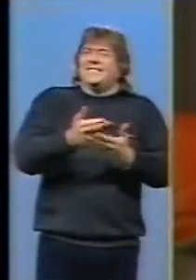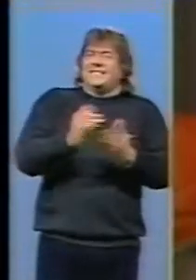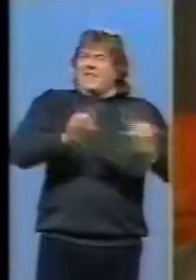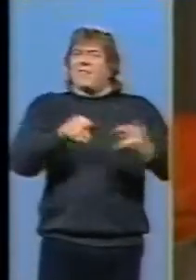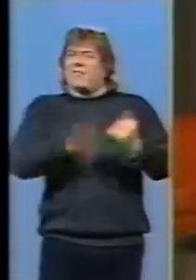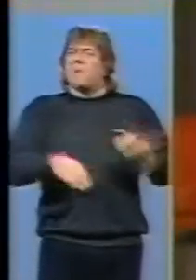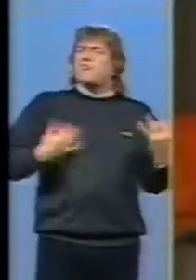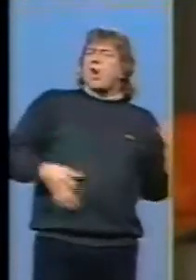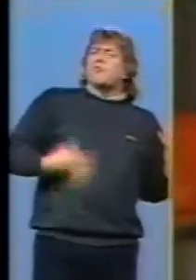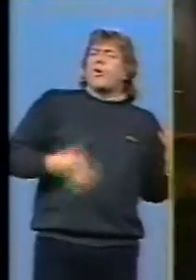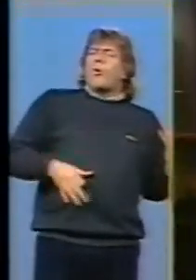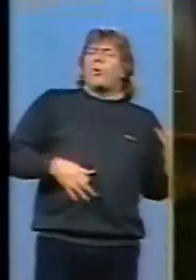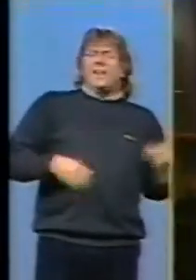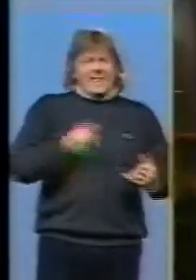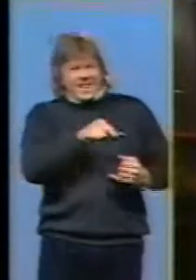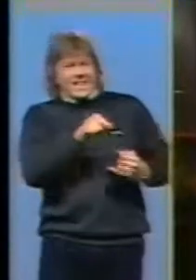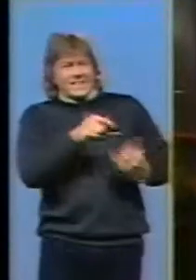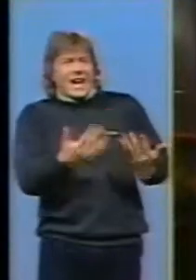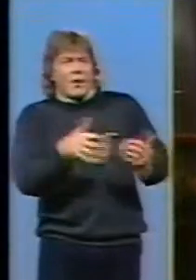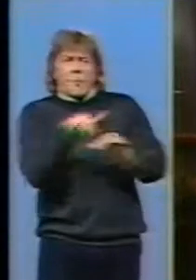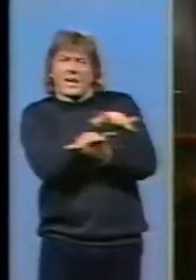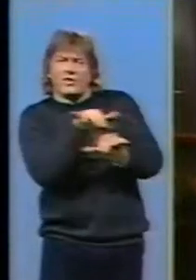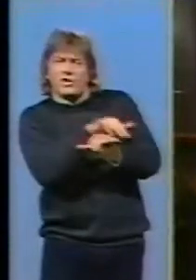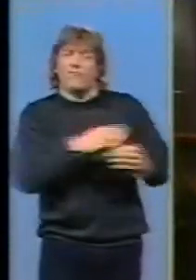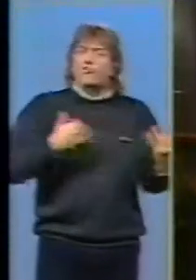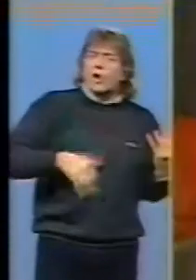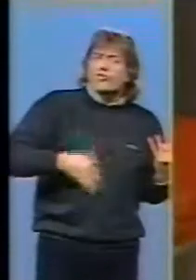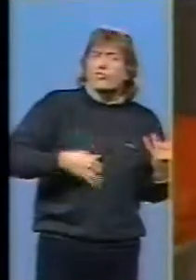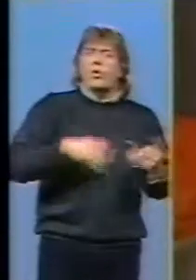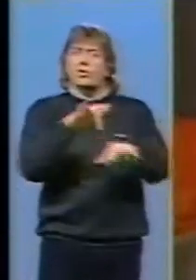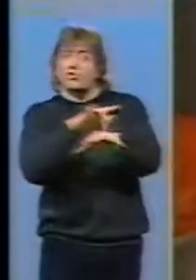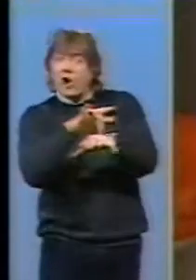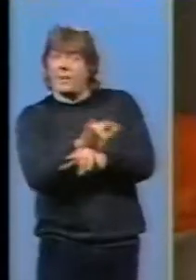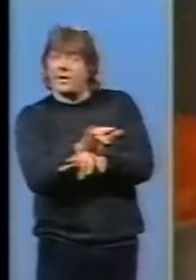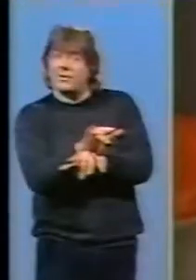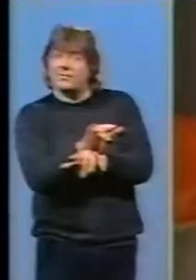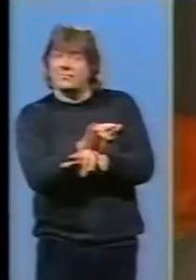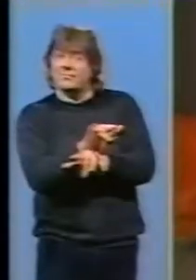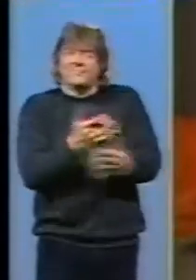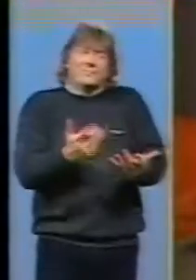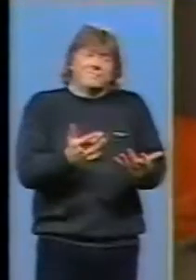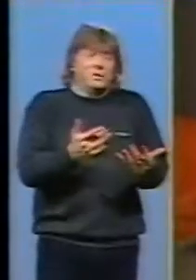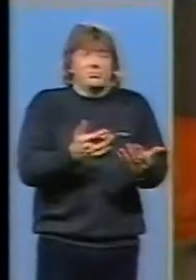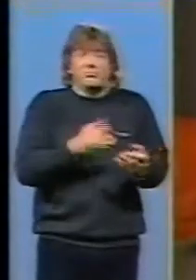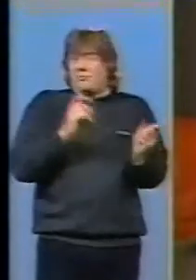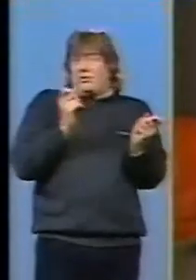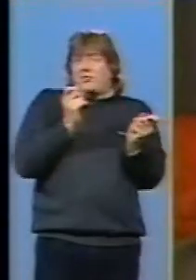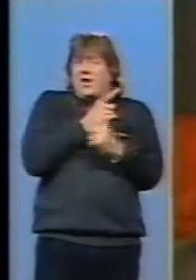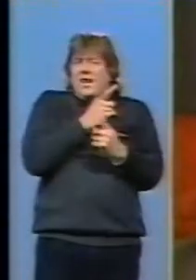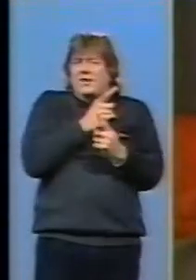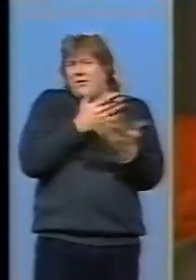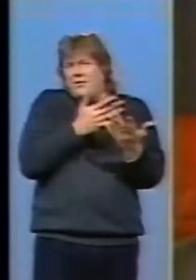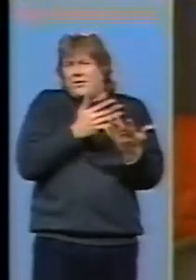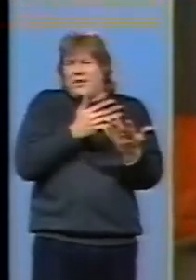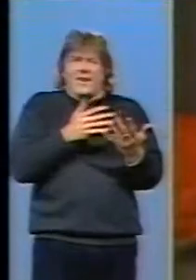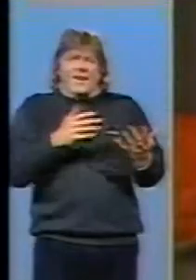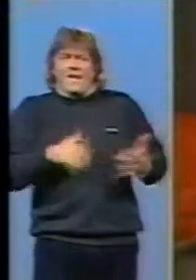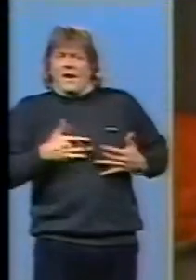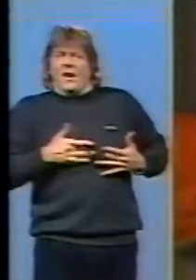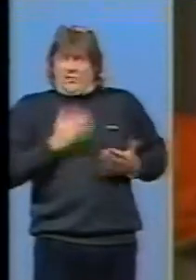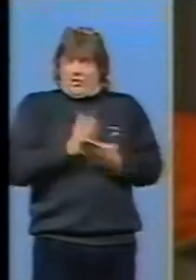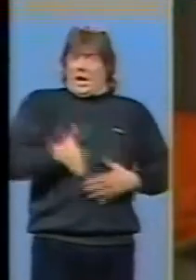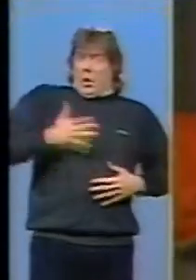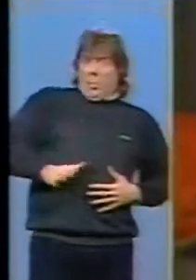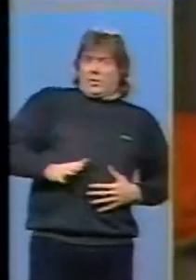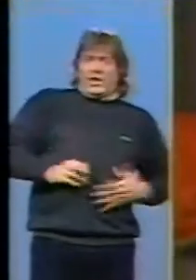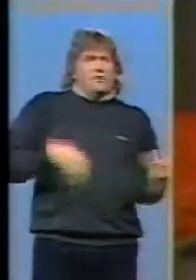it's like a mixture of a rock and roll gig and a drama so it's a strange kind of feeling of I wish it was